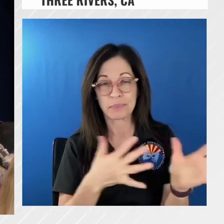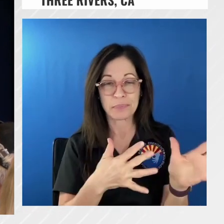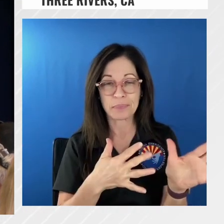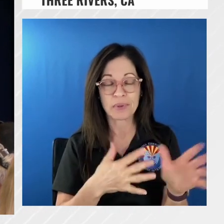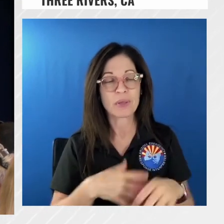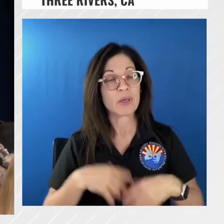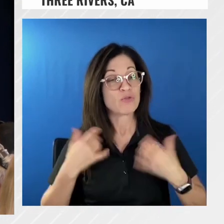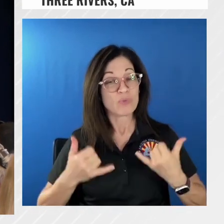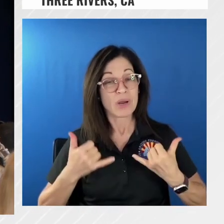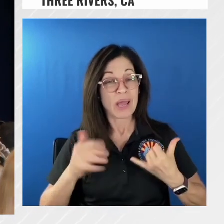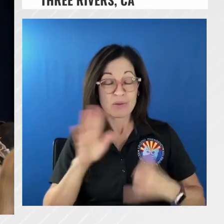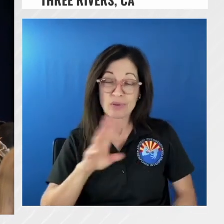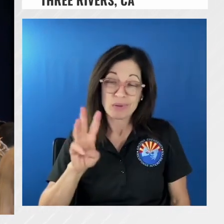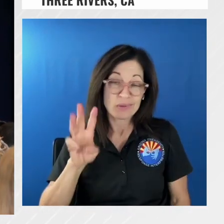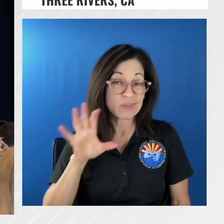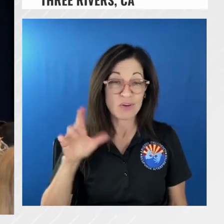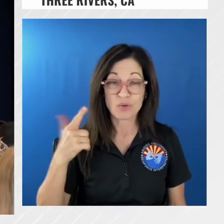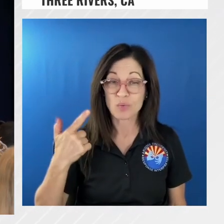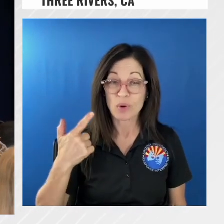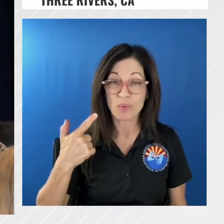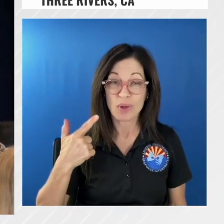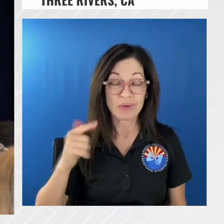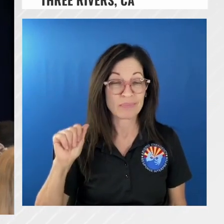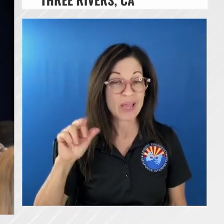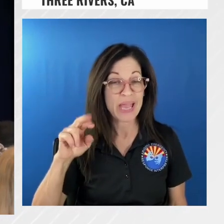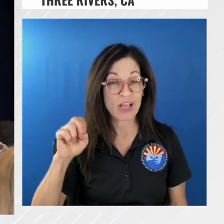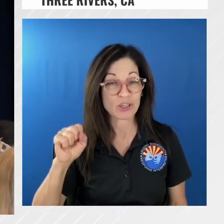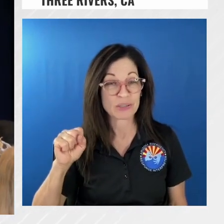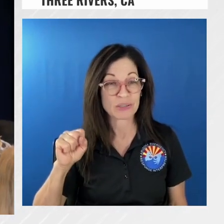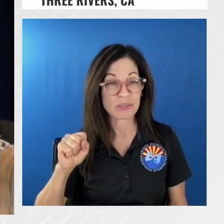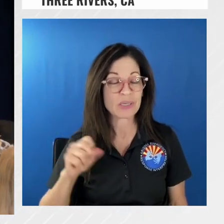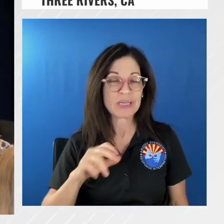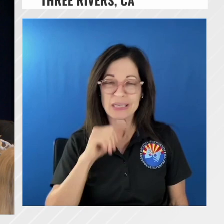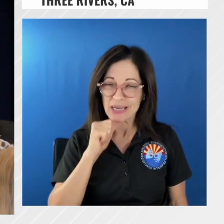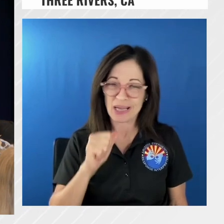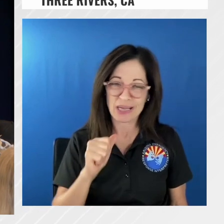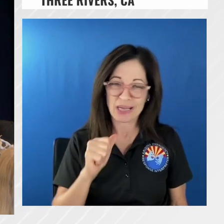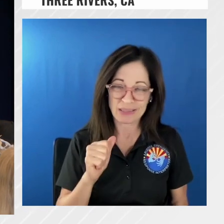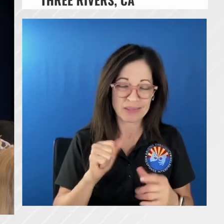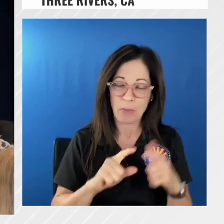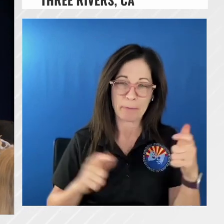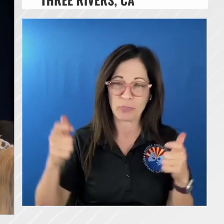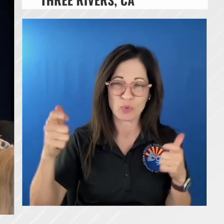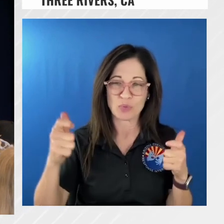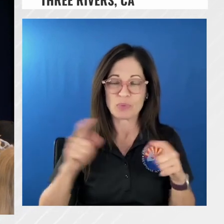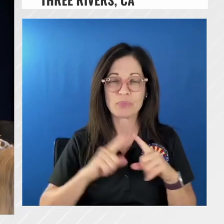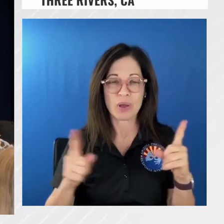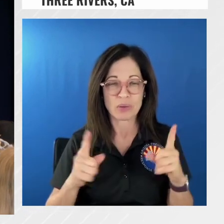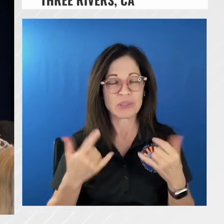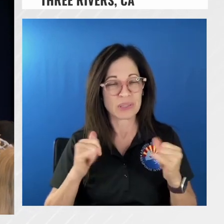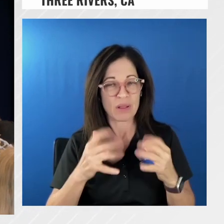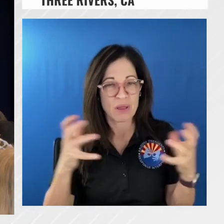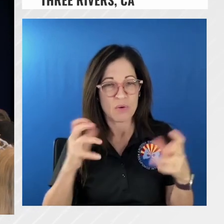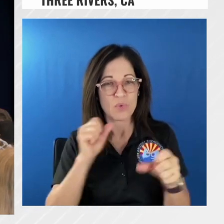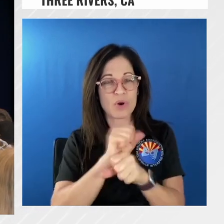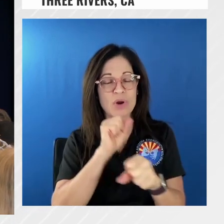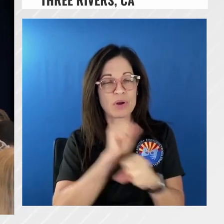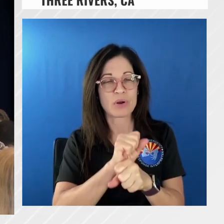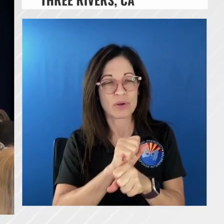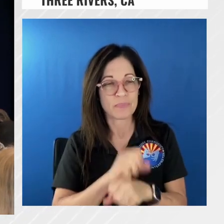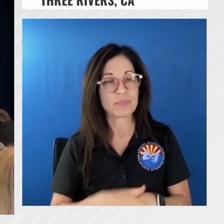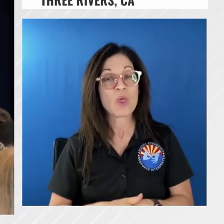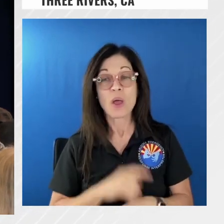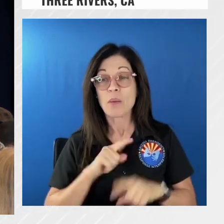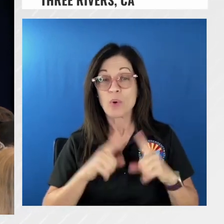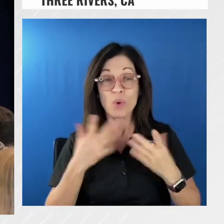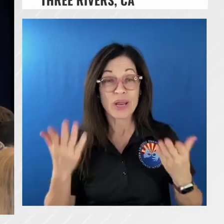621 700 about 620 acres so we've got a lot of work to do um but we are here to support all the local